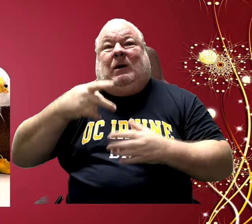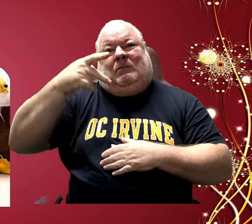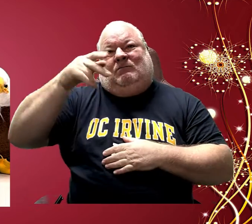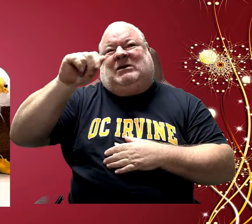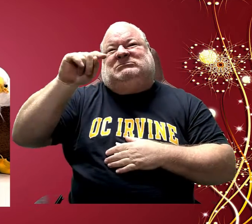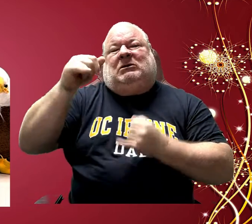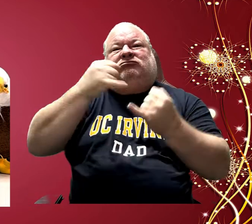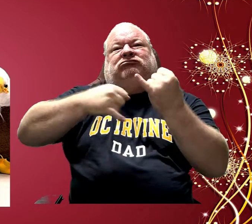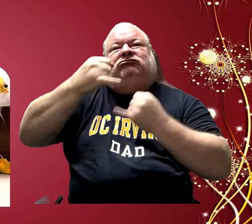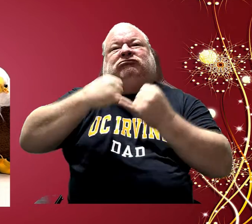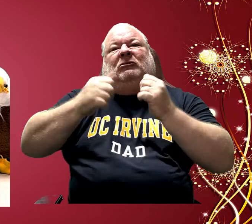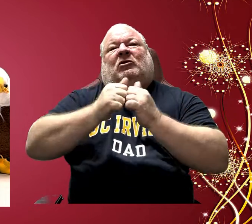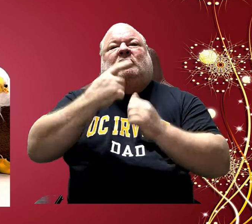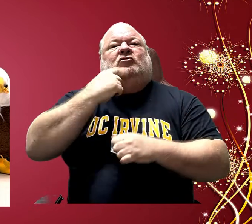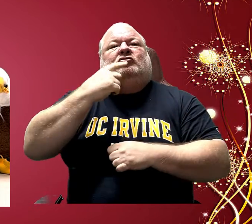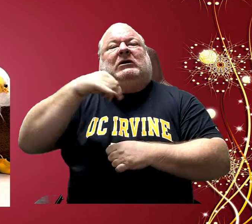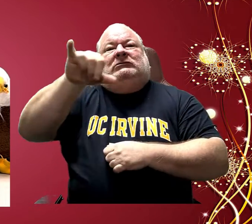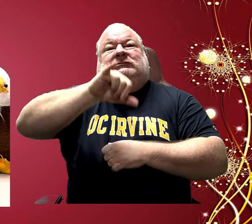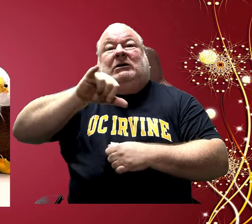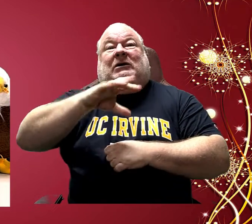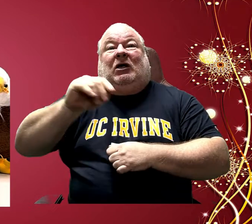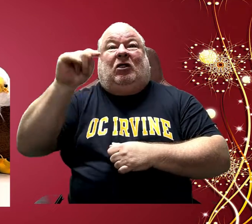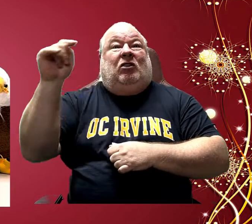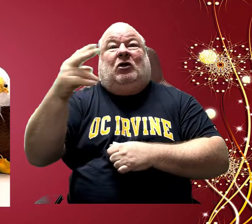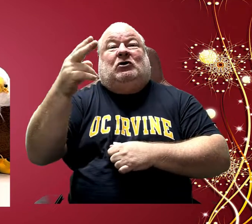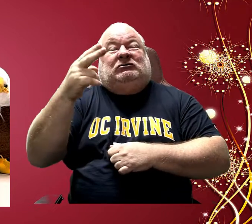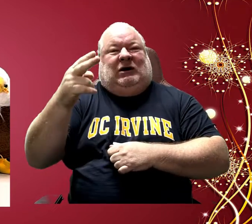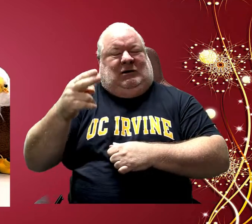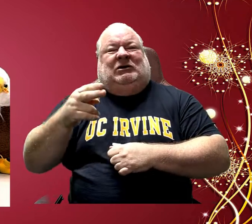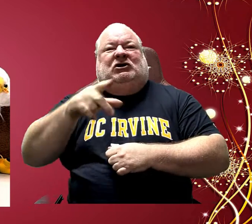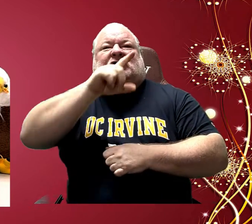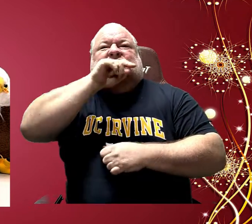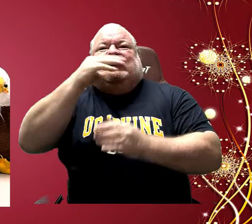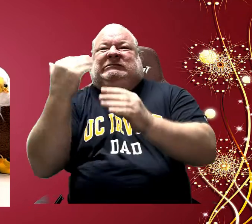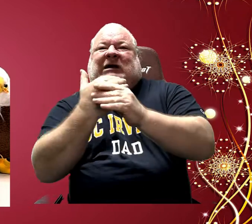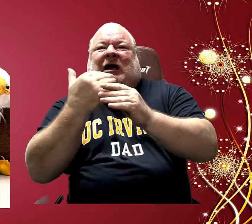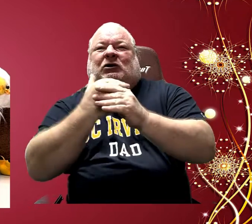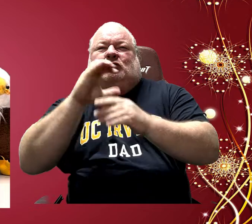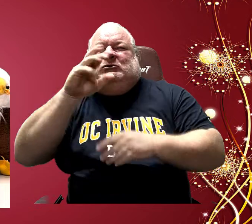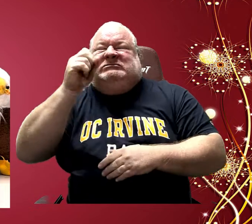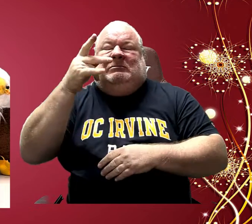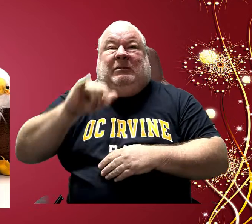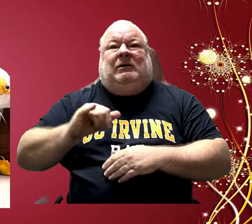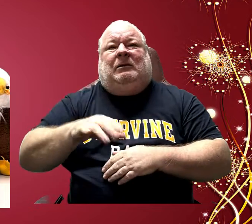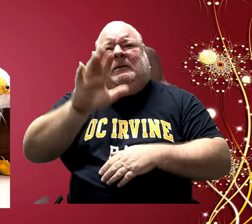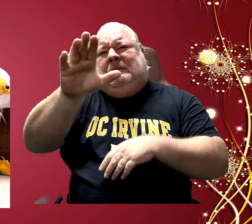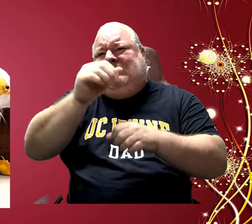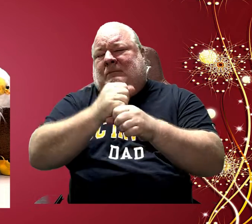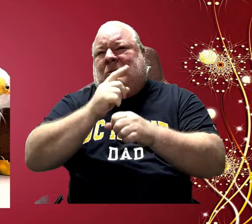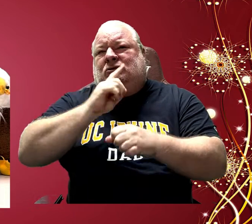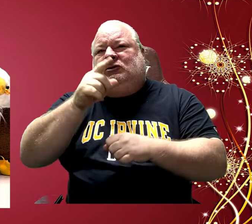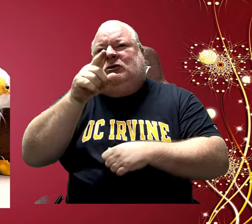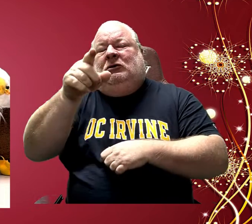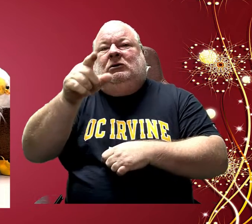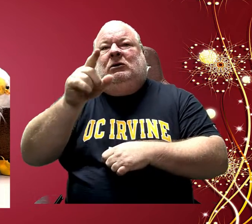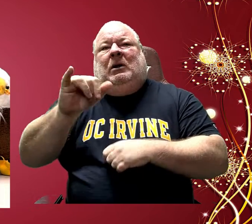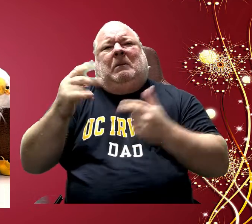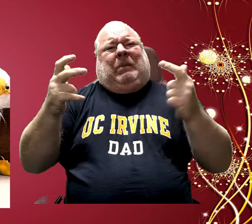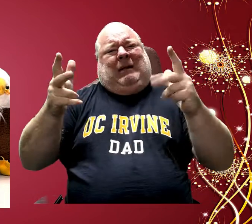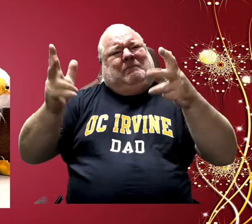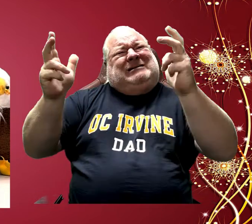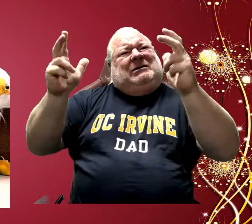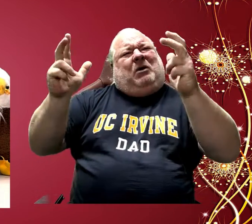having pasta bolognese. And on Thursday, we'll be having a crispy chicken sandwich. Play grammar rules. Make sure you use